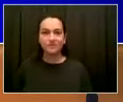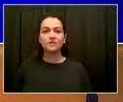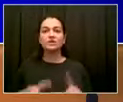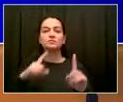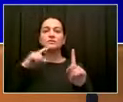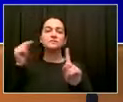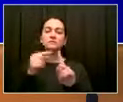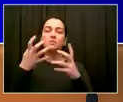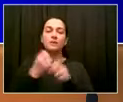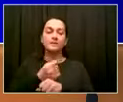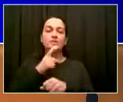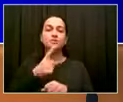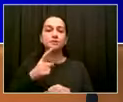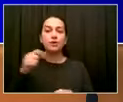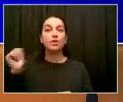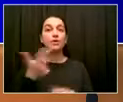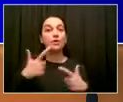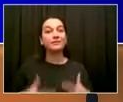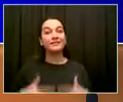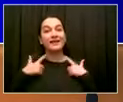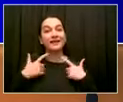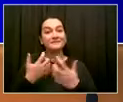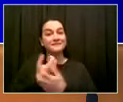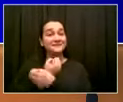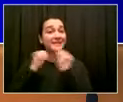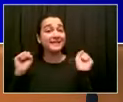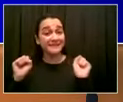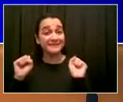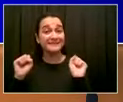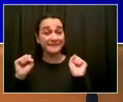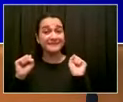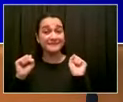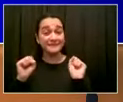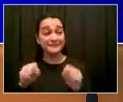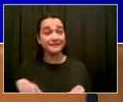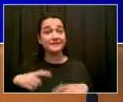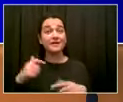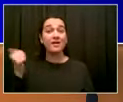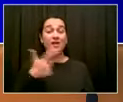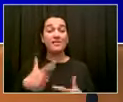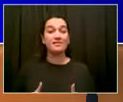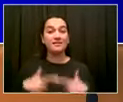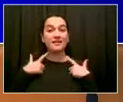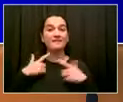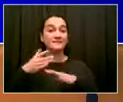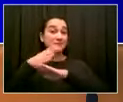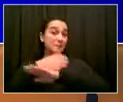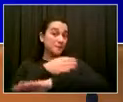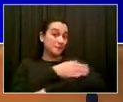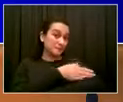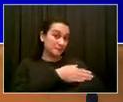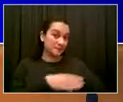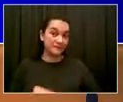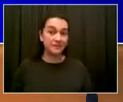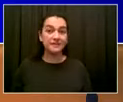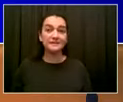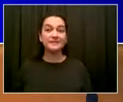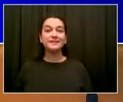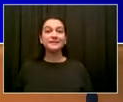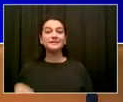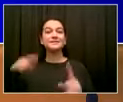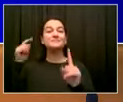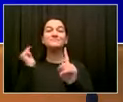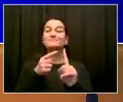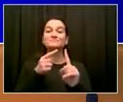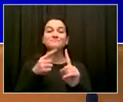we used to do and we make them better. So one of the things we're focused on especially is different approaches, new approaches